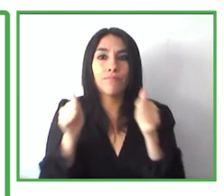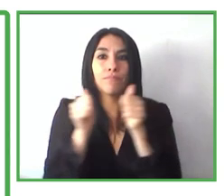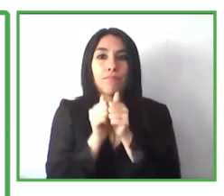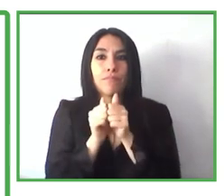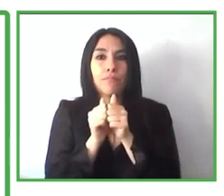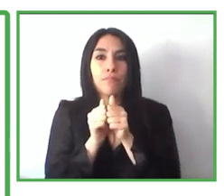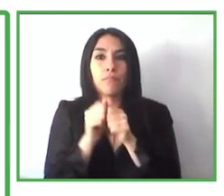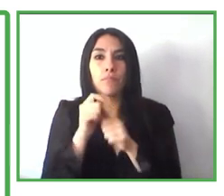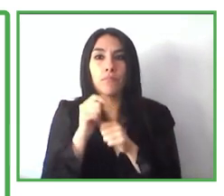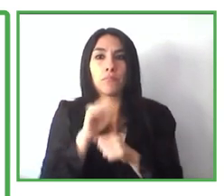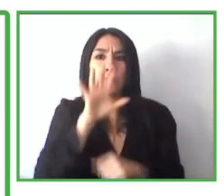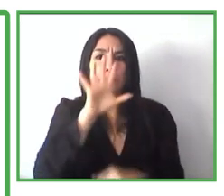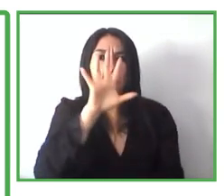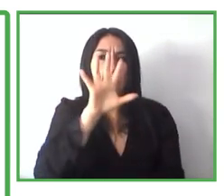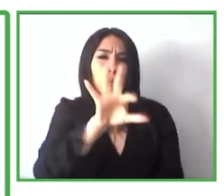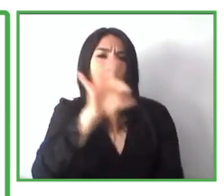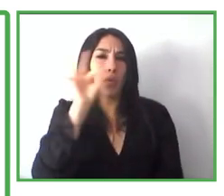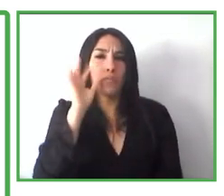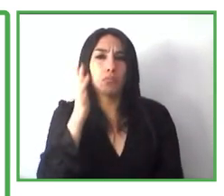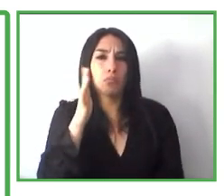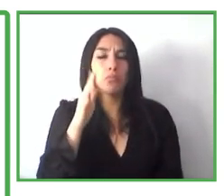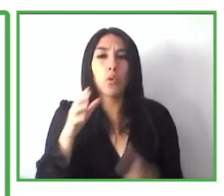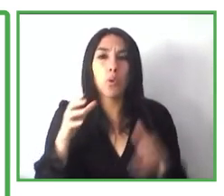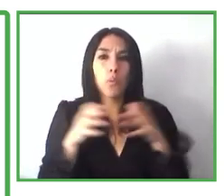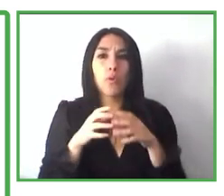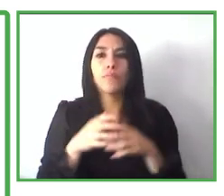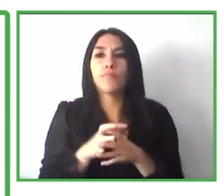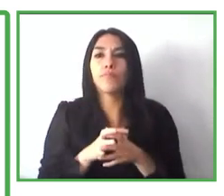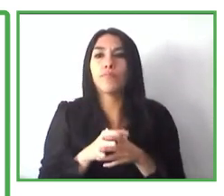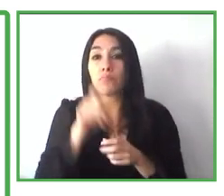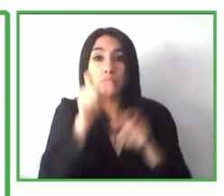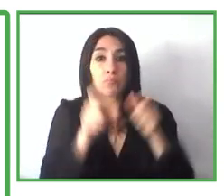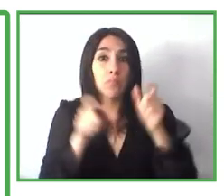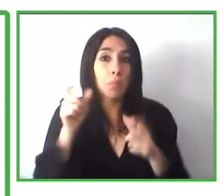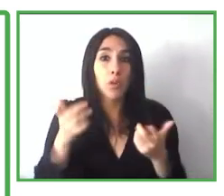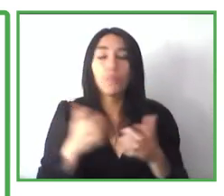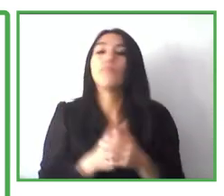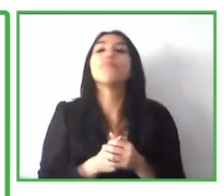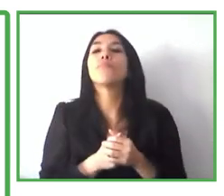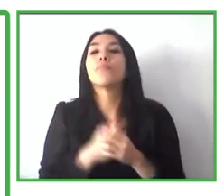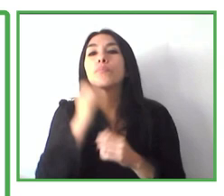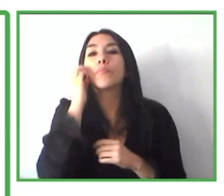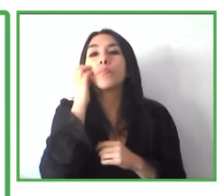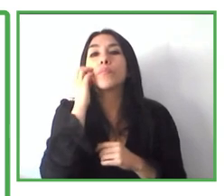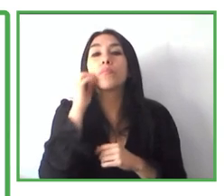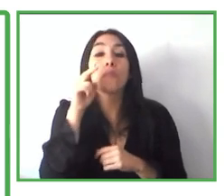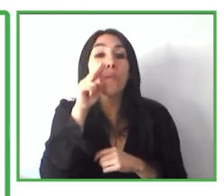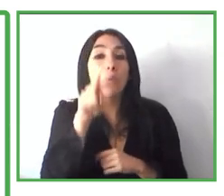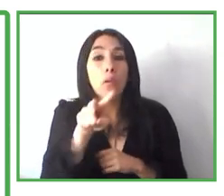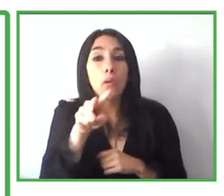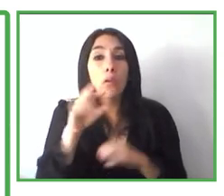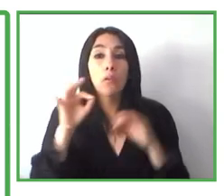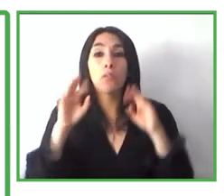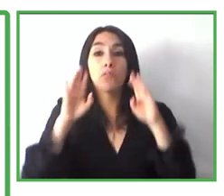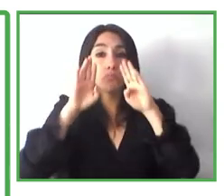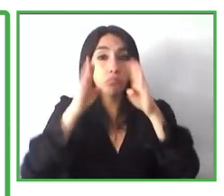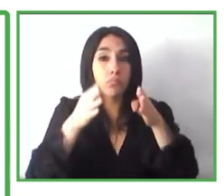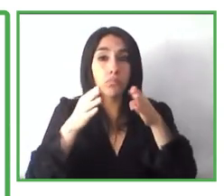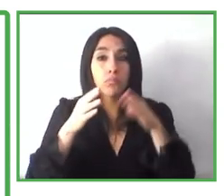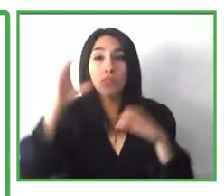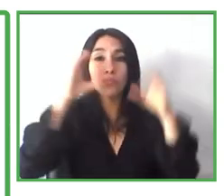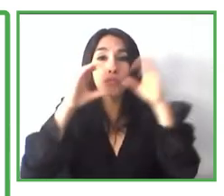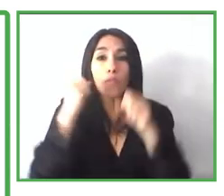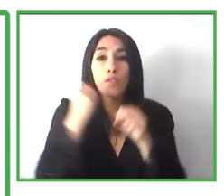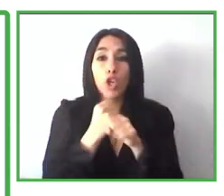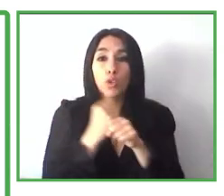the skills of the customer and we plan ahead for the look for a job for the process of looking